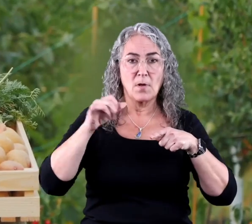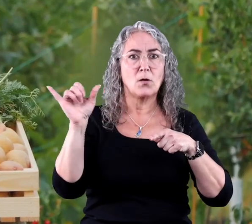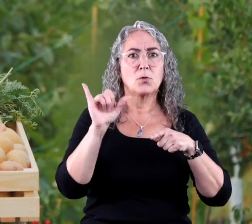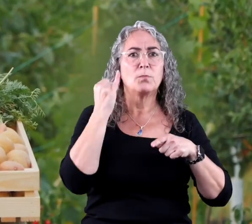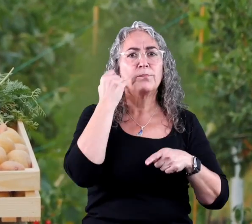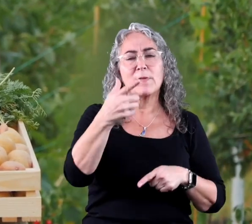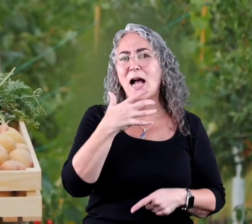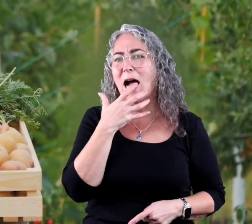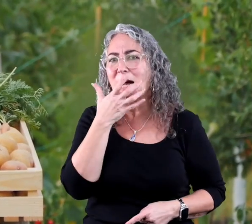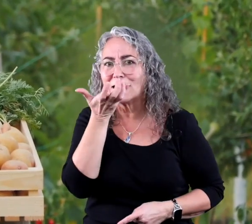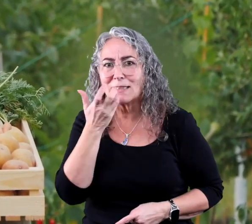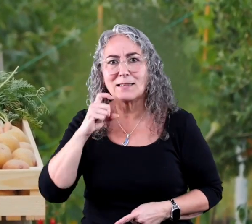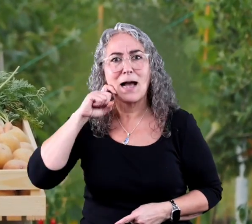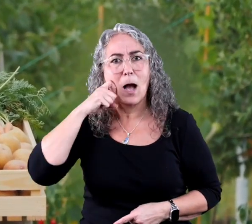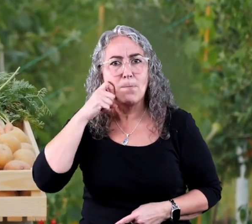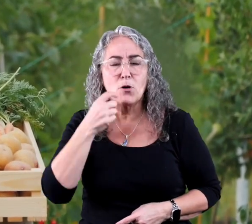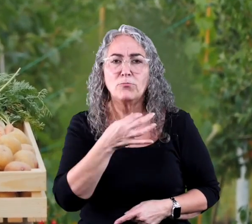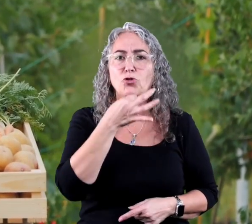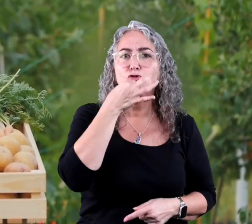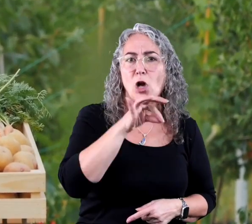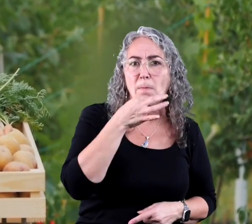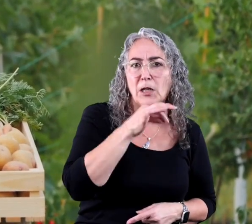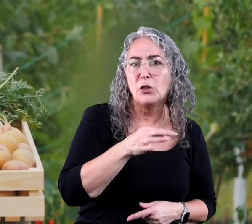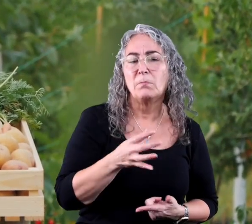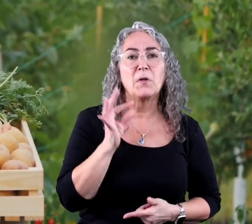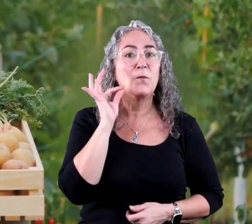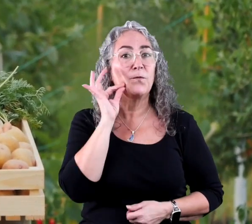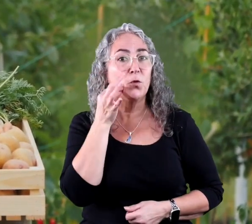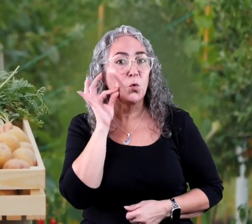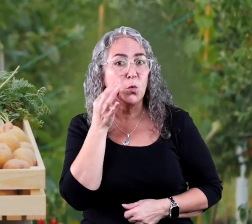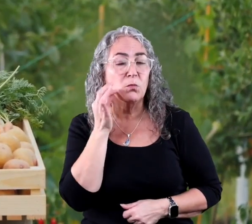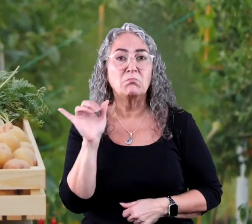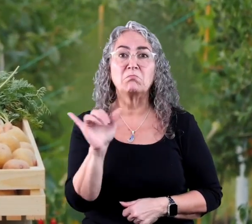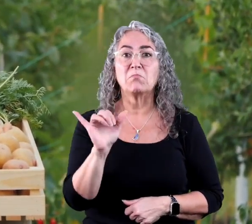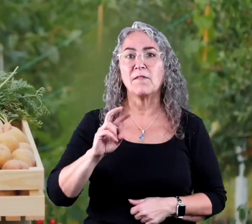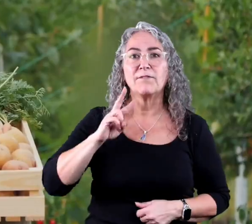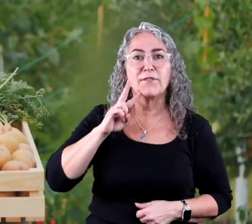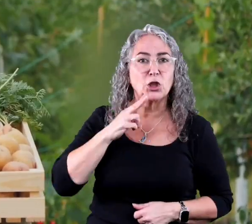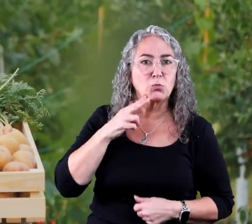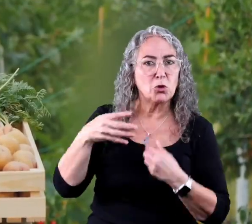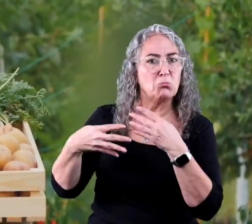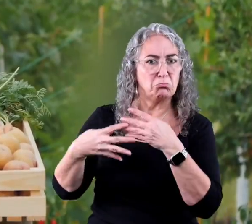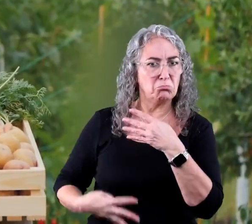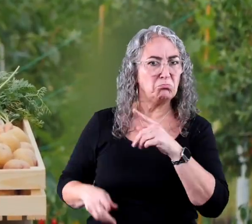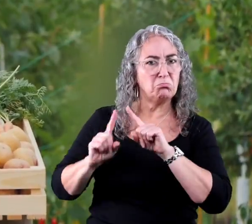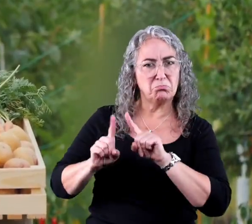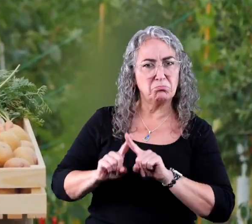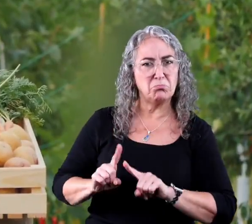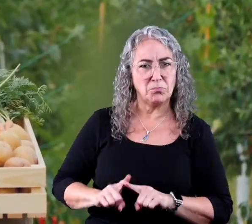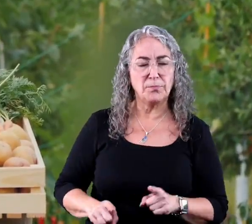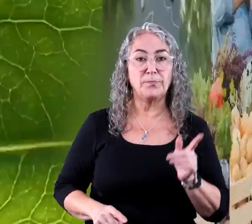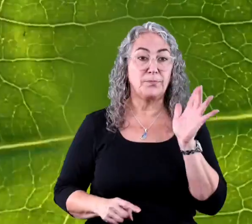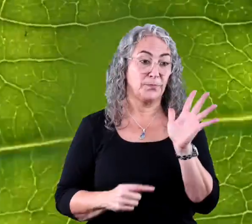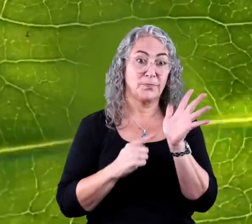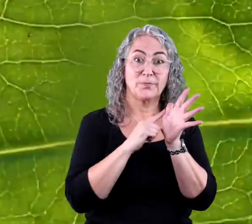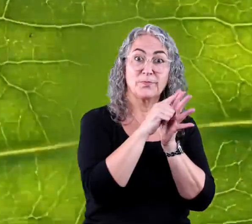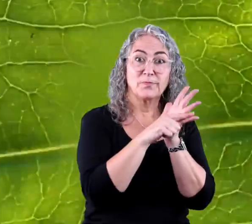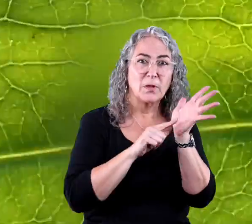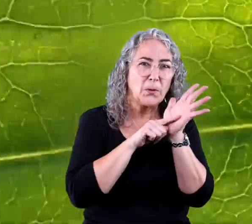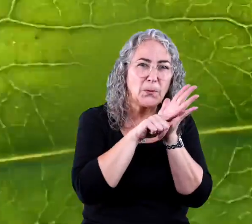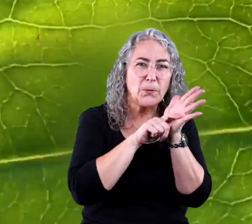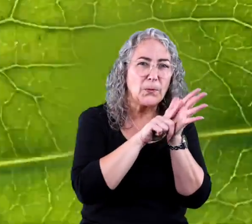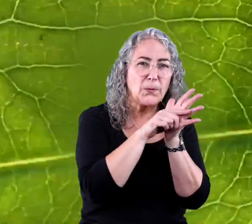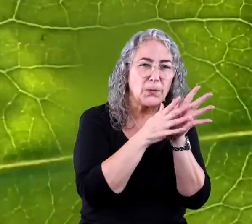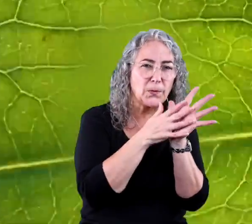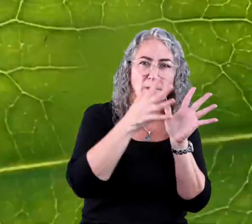consumer if you eat an apple, strawberries, and other fruits as well as any vegetables. That's because